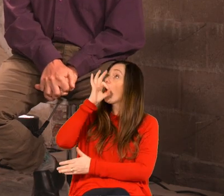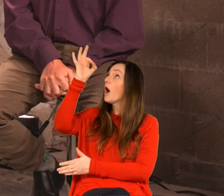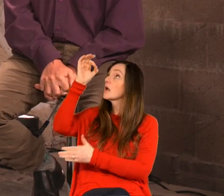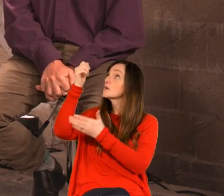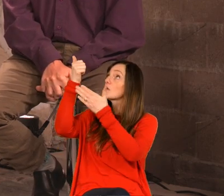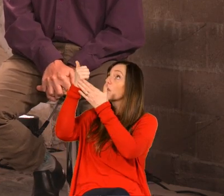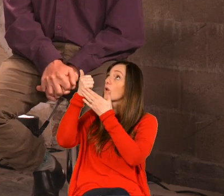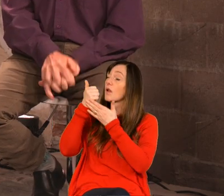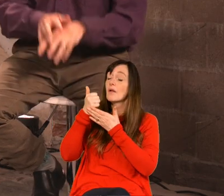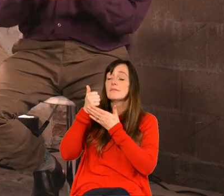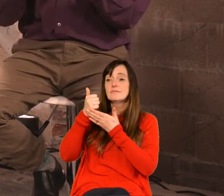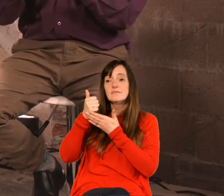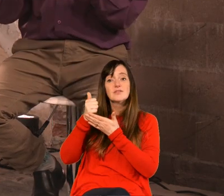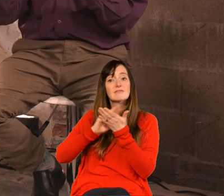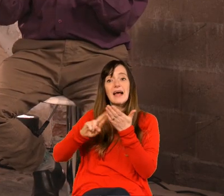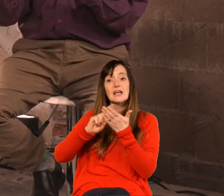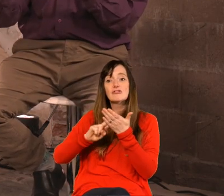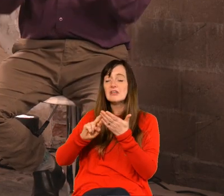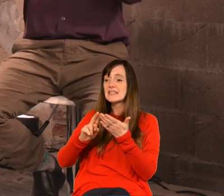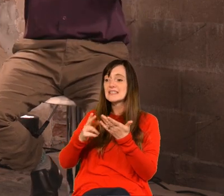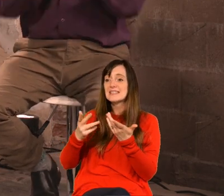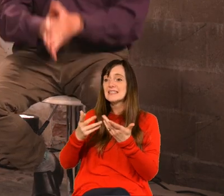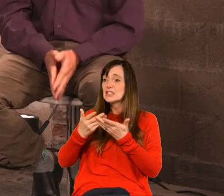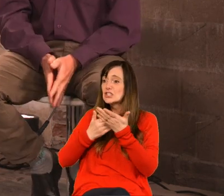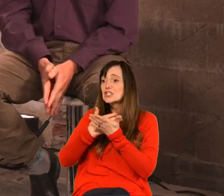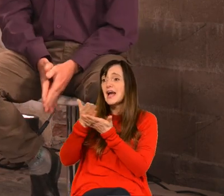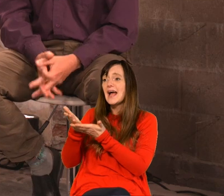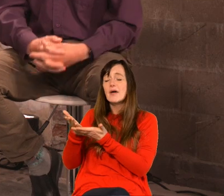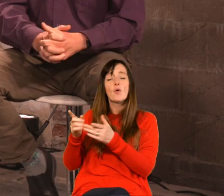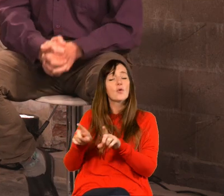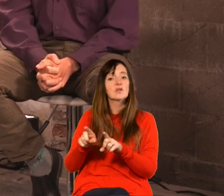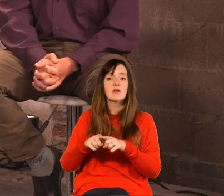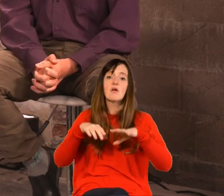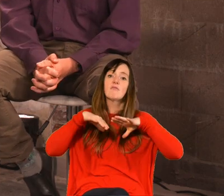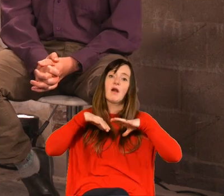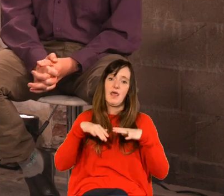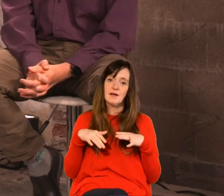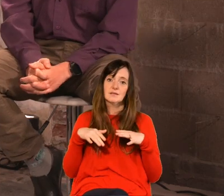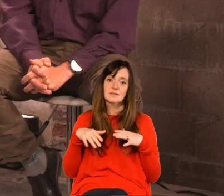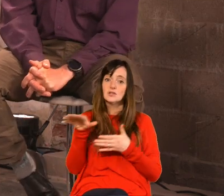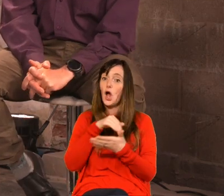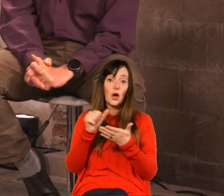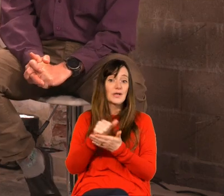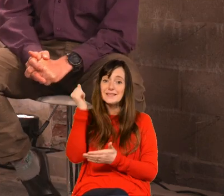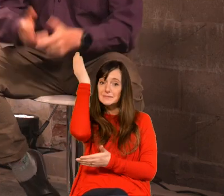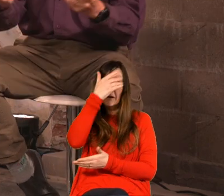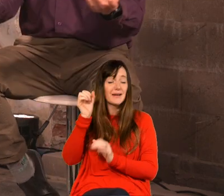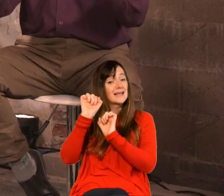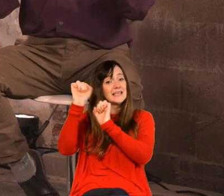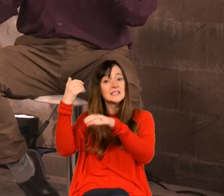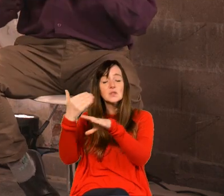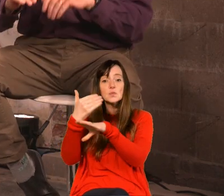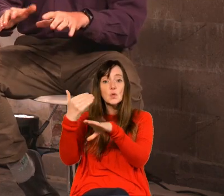with your friends and uh and then just relax a little as christie reminded us remember it's the holy spirit's job ultimately to draw people to him